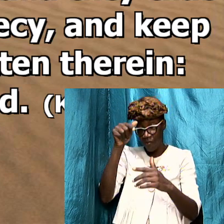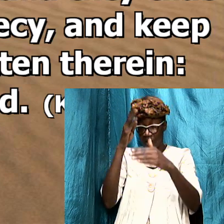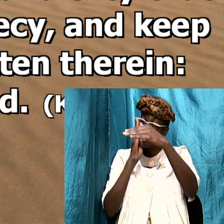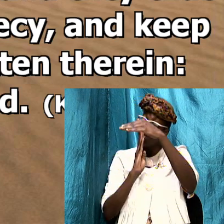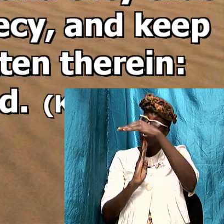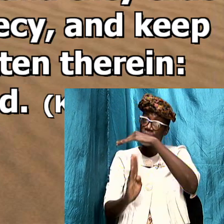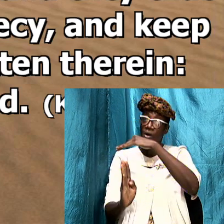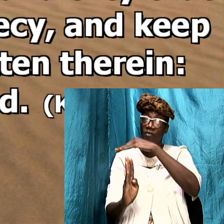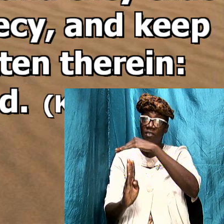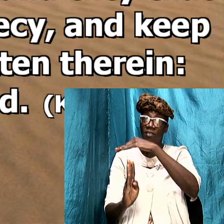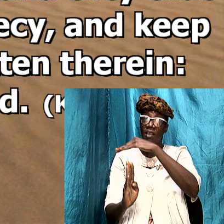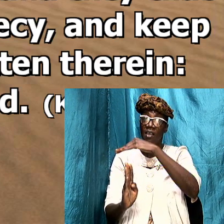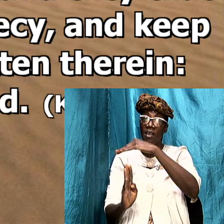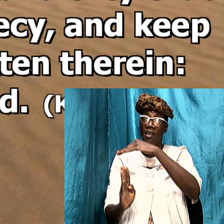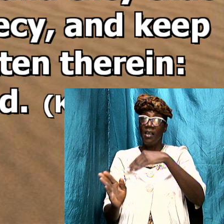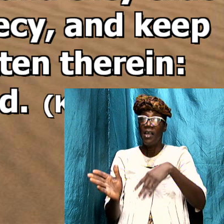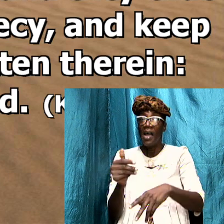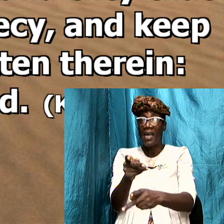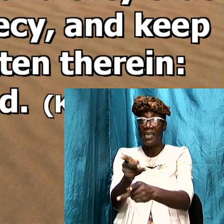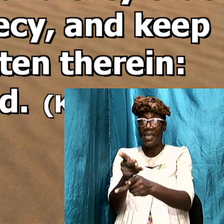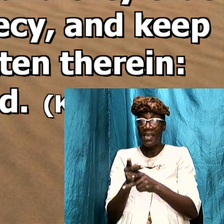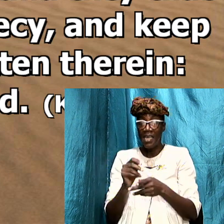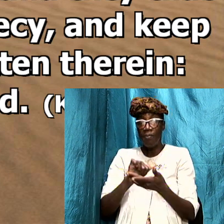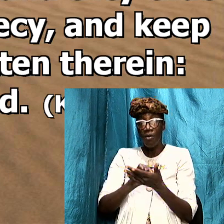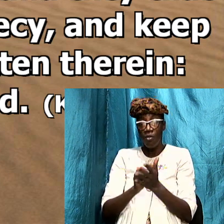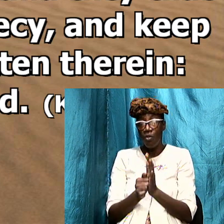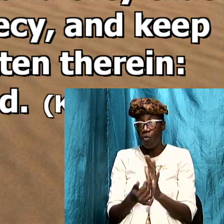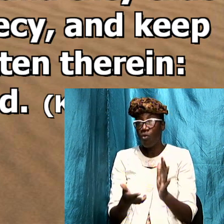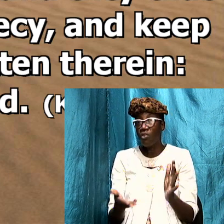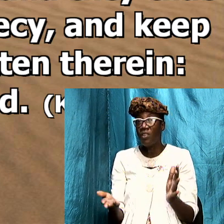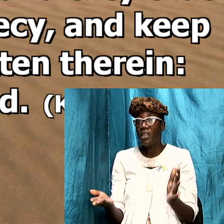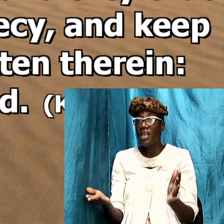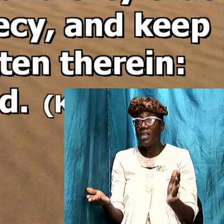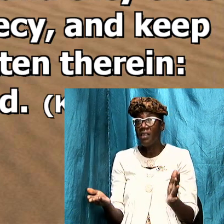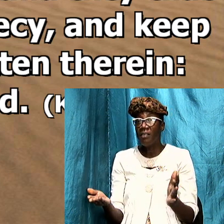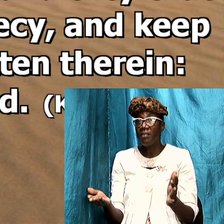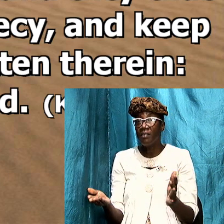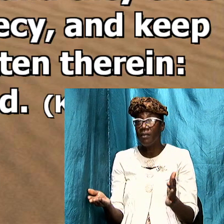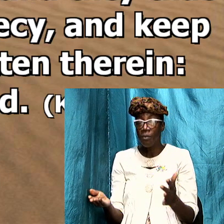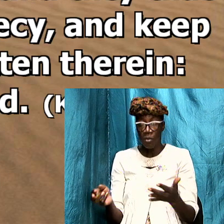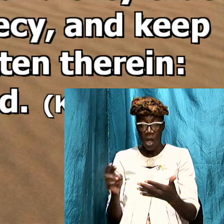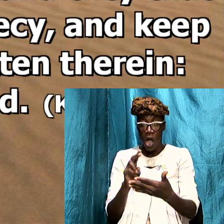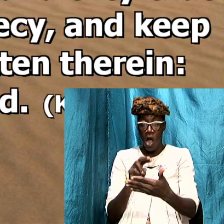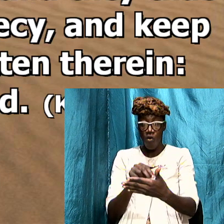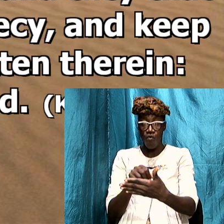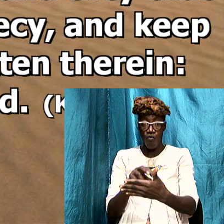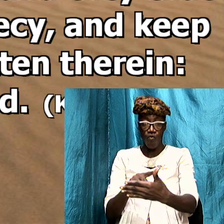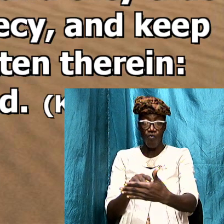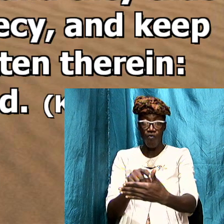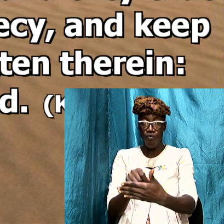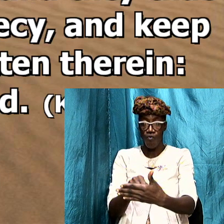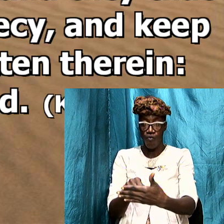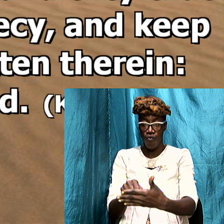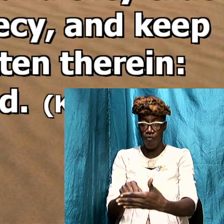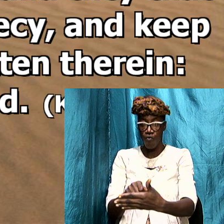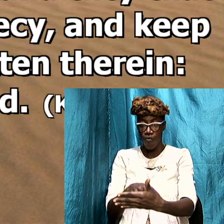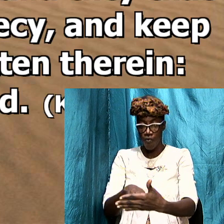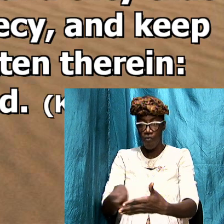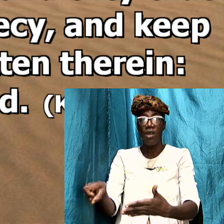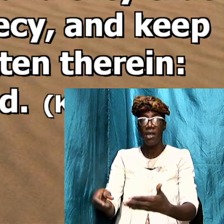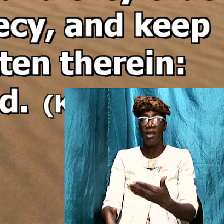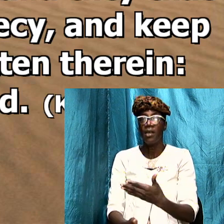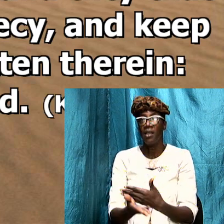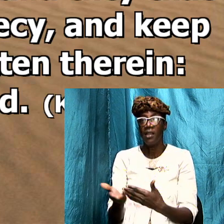prophecy and keep those things which are written therein